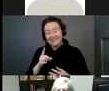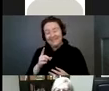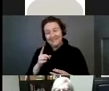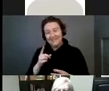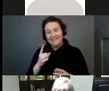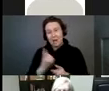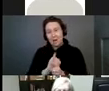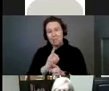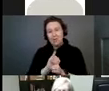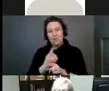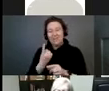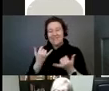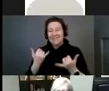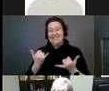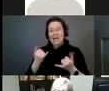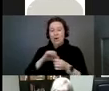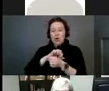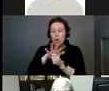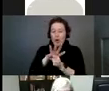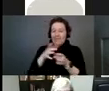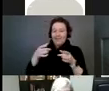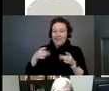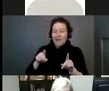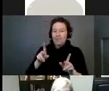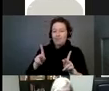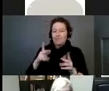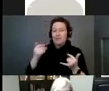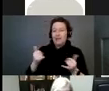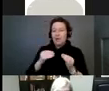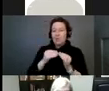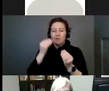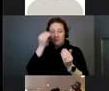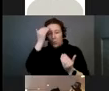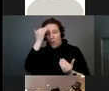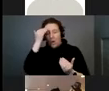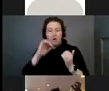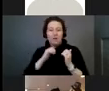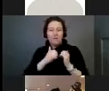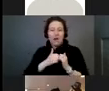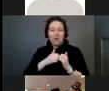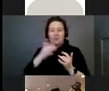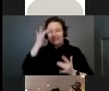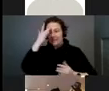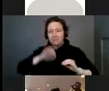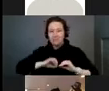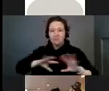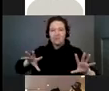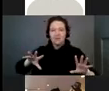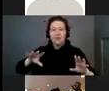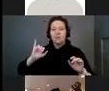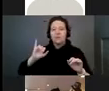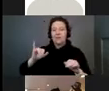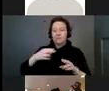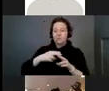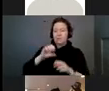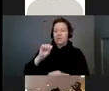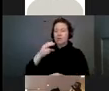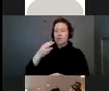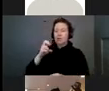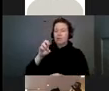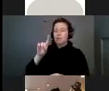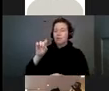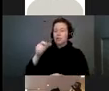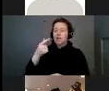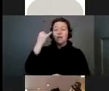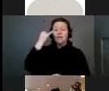a little bit right now with COVID happening about how viruses spread. And we call that shedding. If you're contagious in your